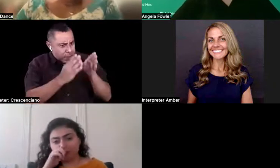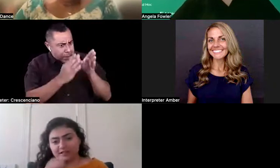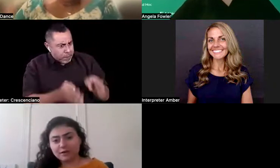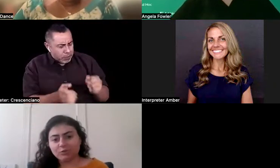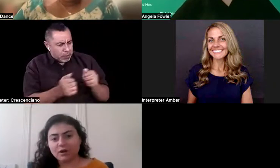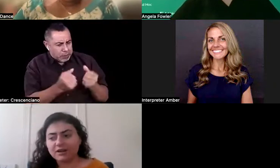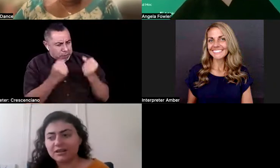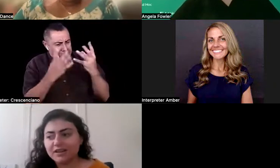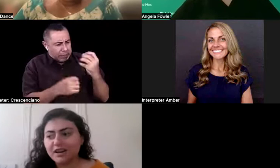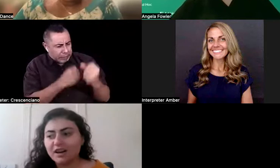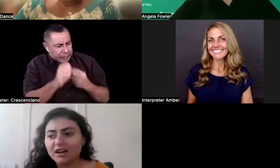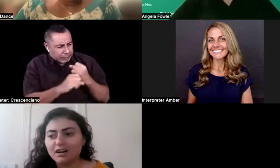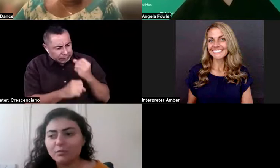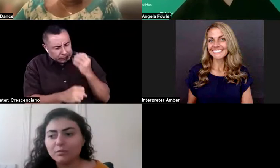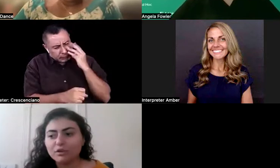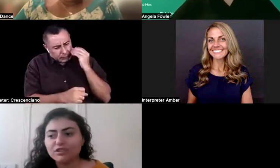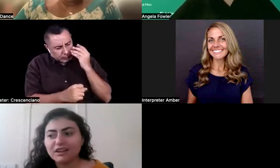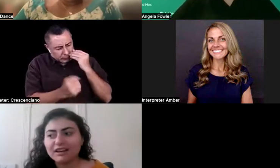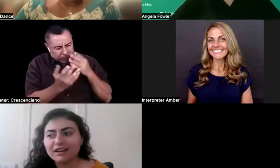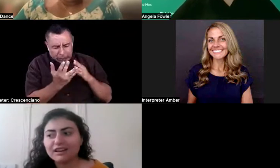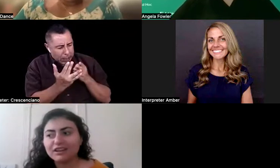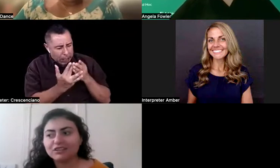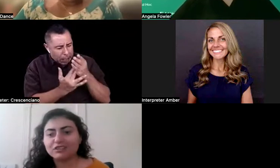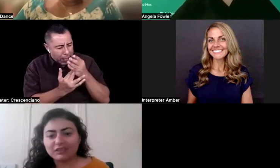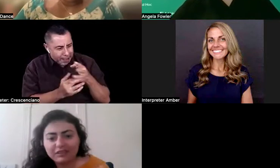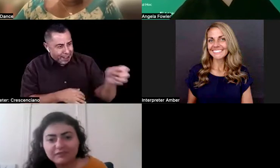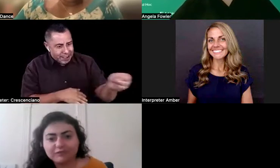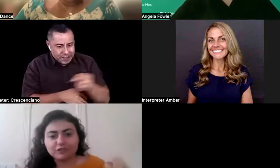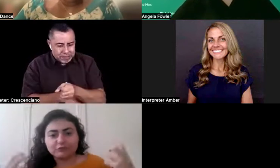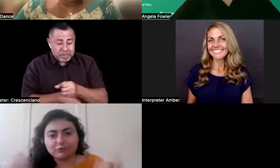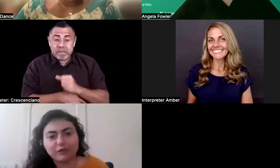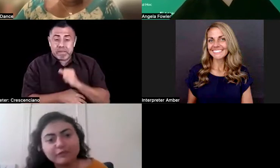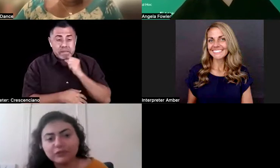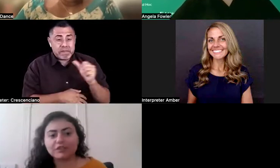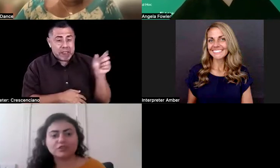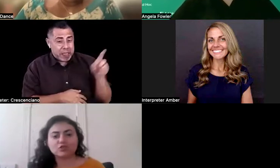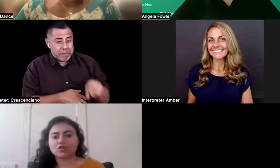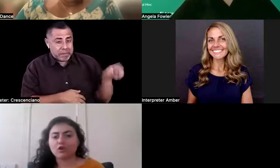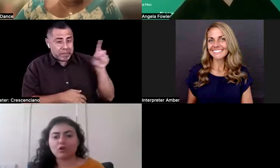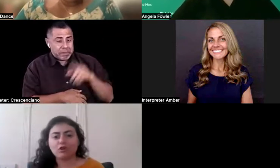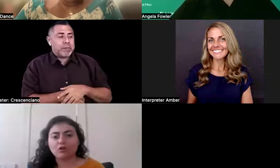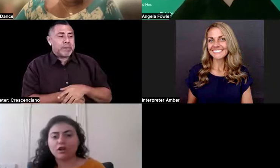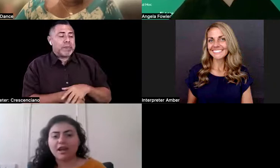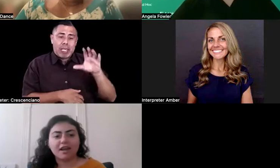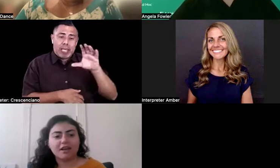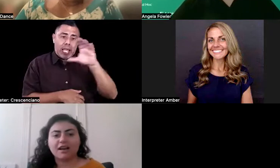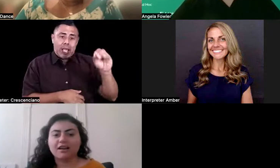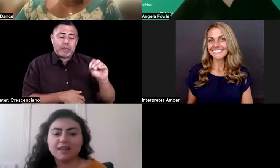for someone, um, um, that lived it, breathed it. So,